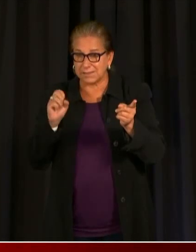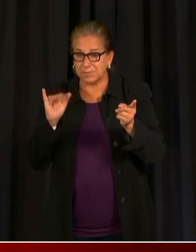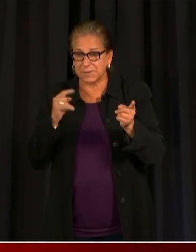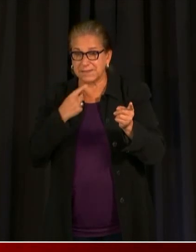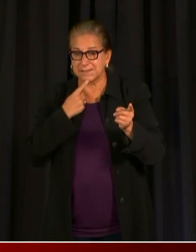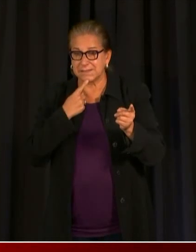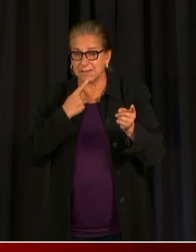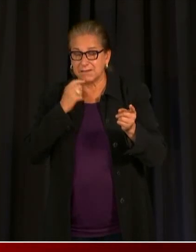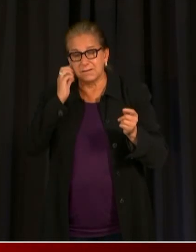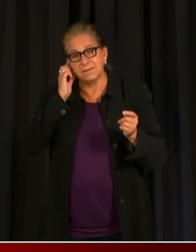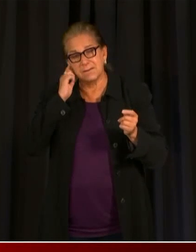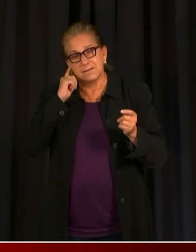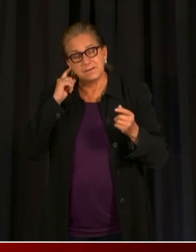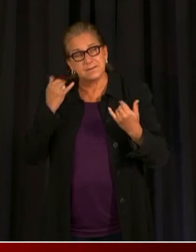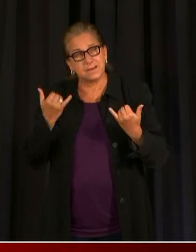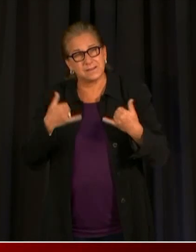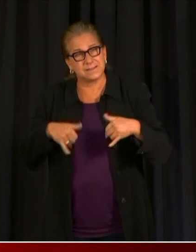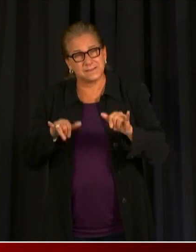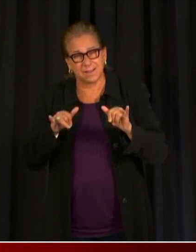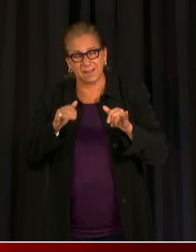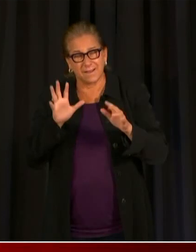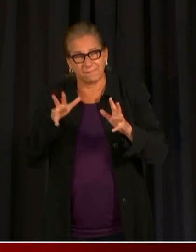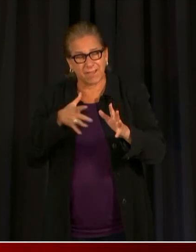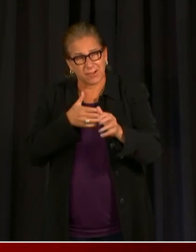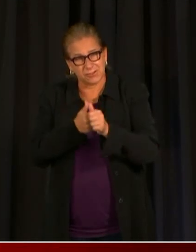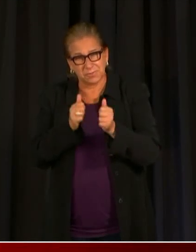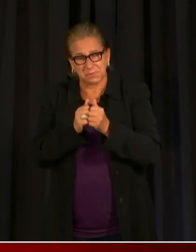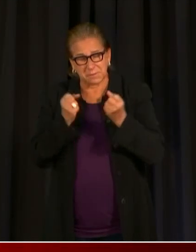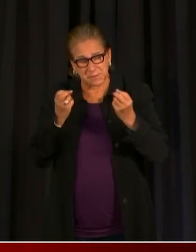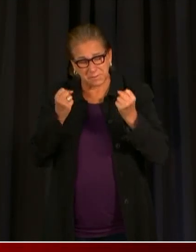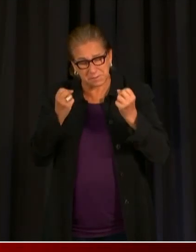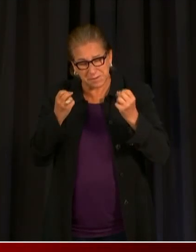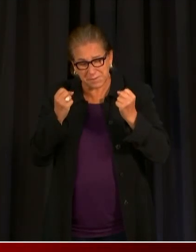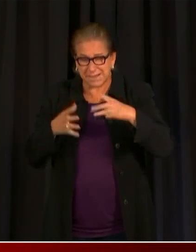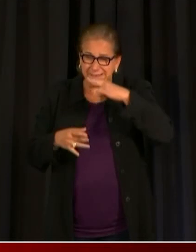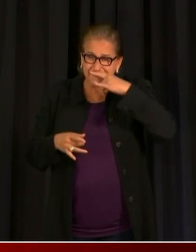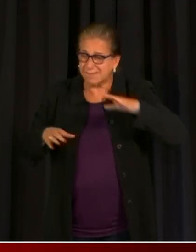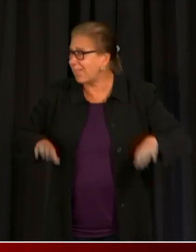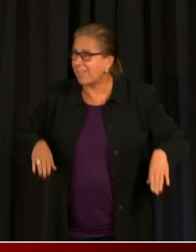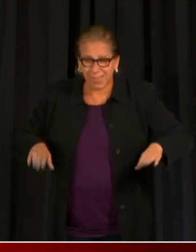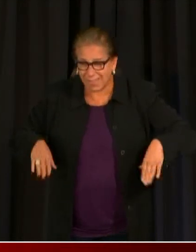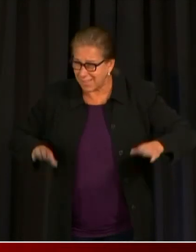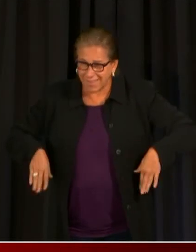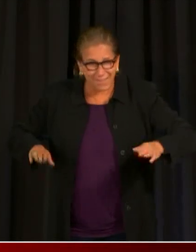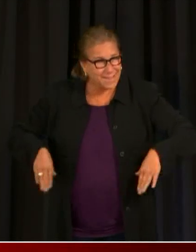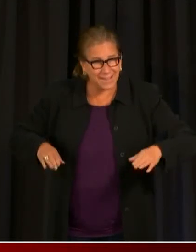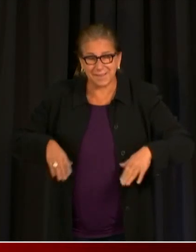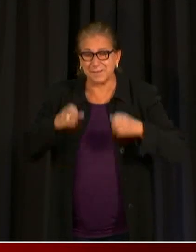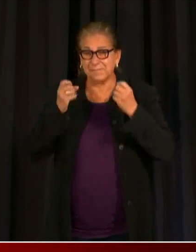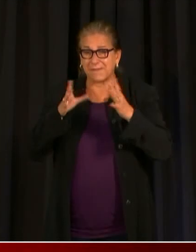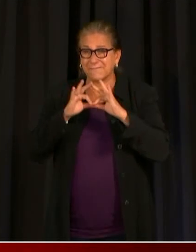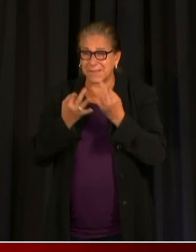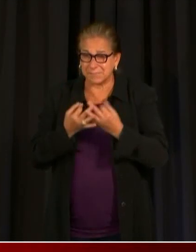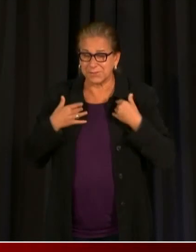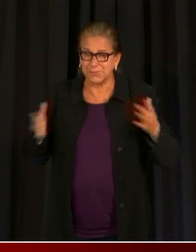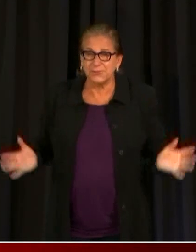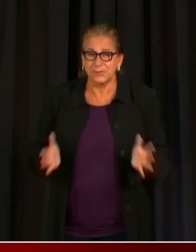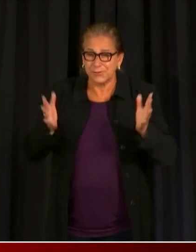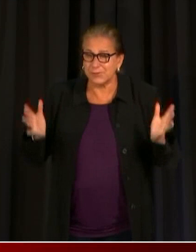have a lot of our kids to touch and a lot of families and kids,